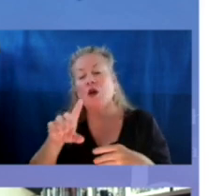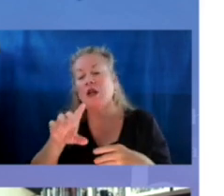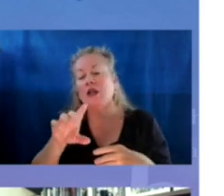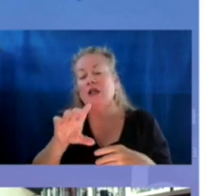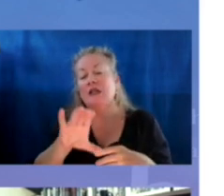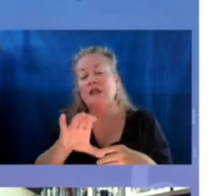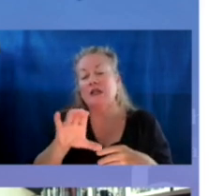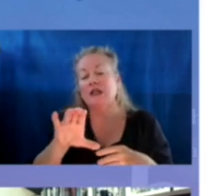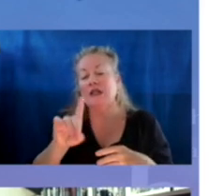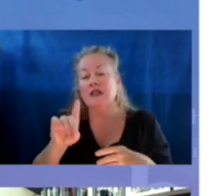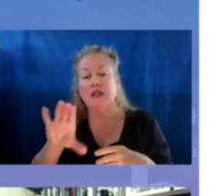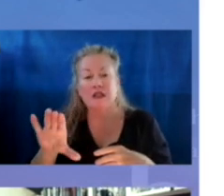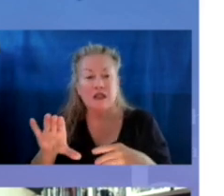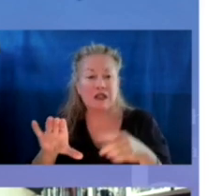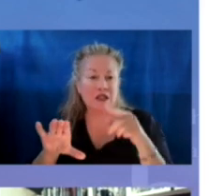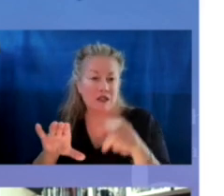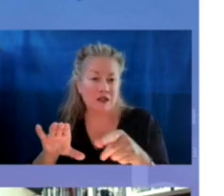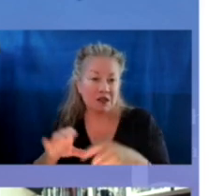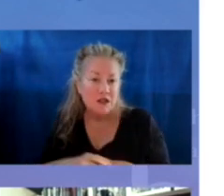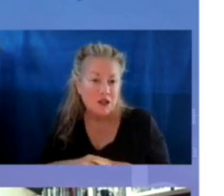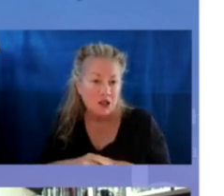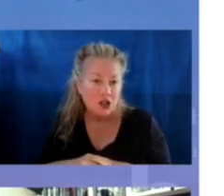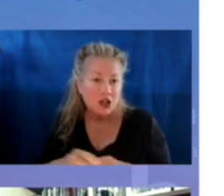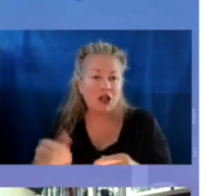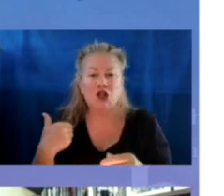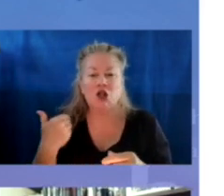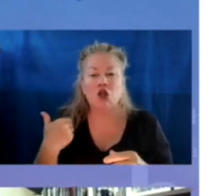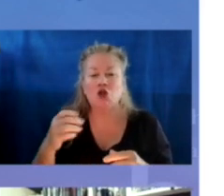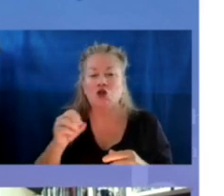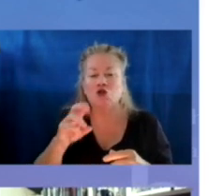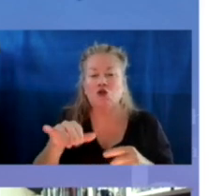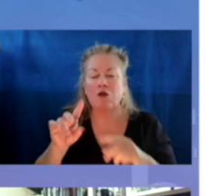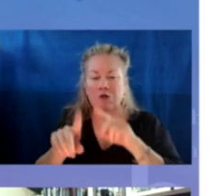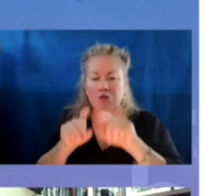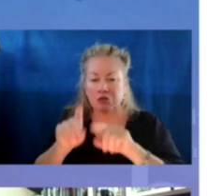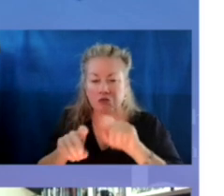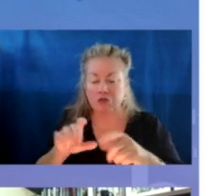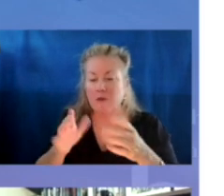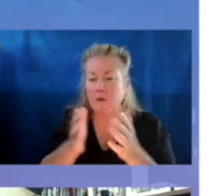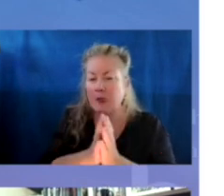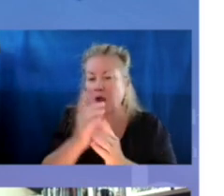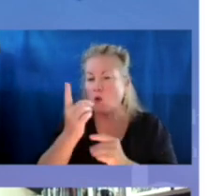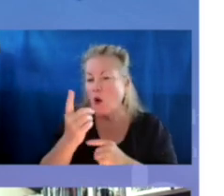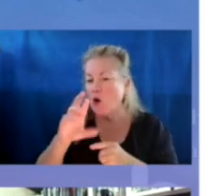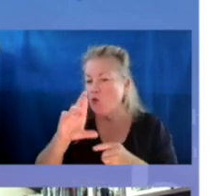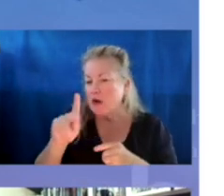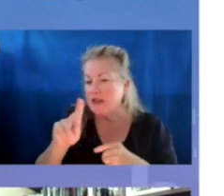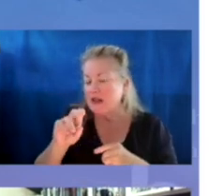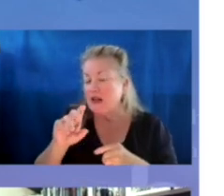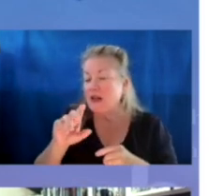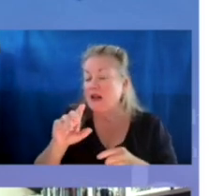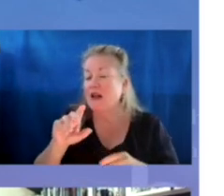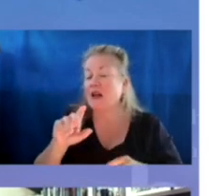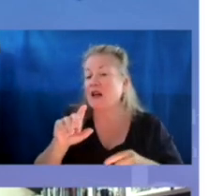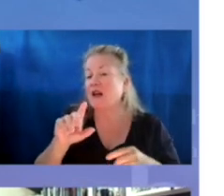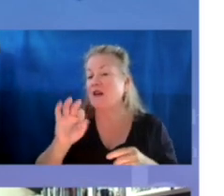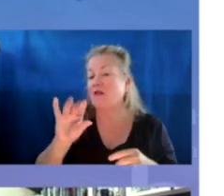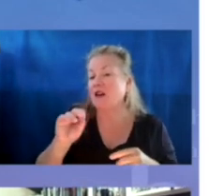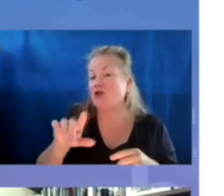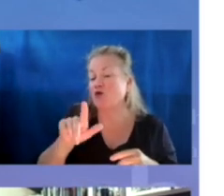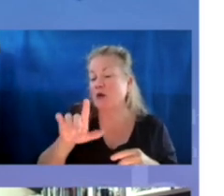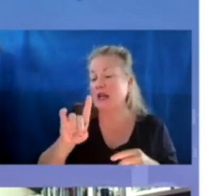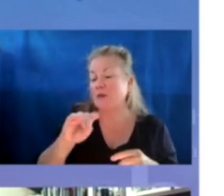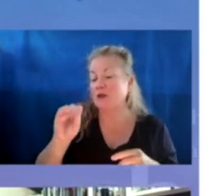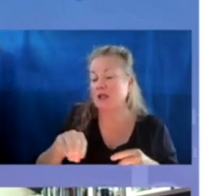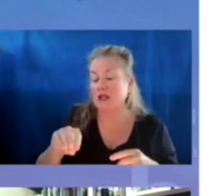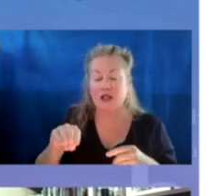Control, YRBS, Youth Risk Behavior Survey, just looking at one of the risk factors, we see that 28% of high school students